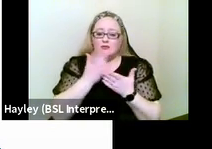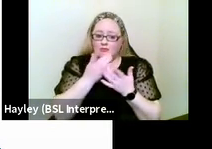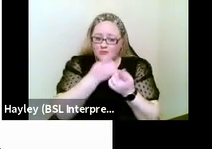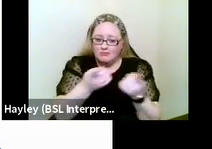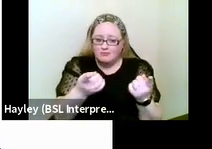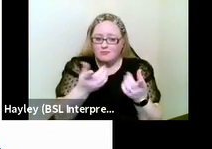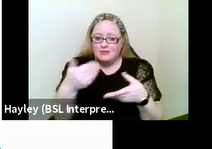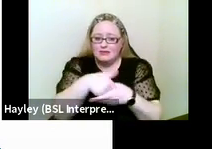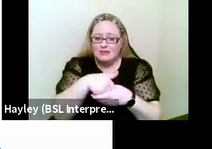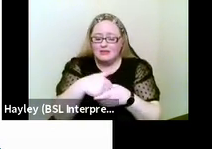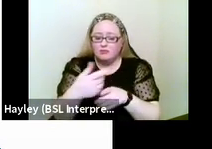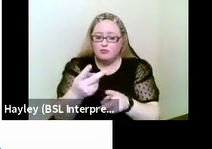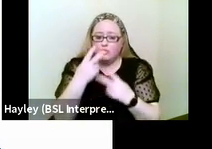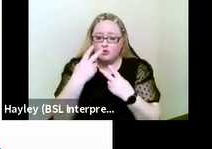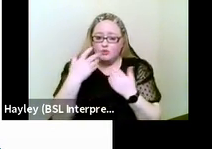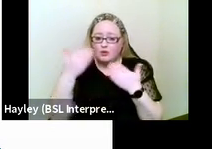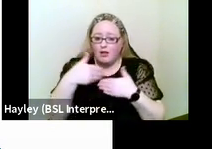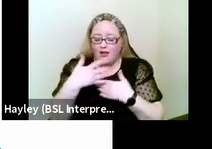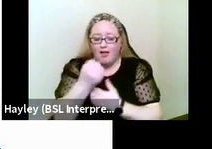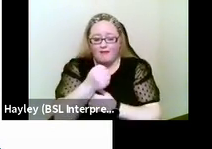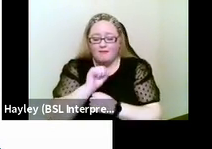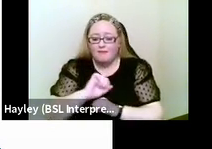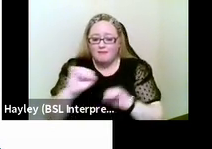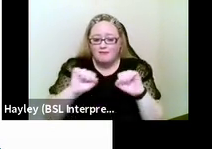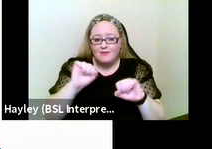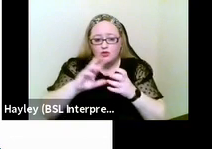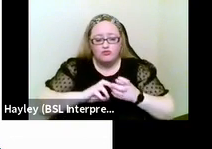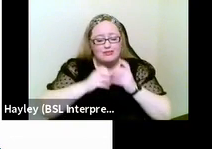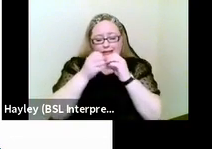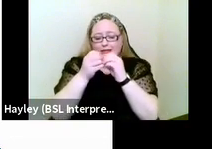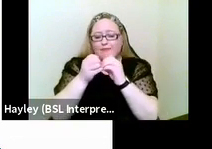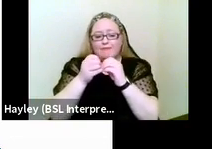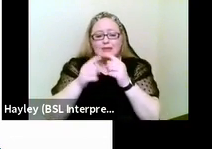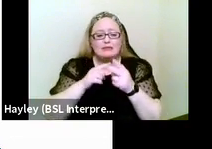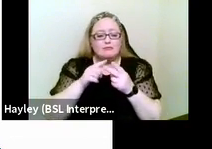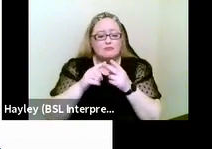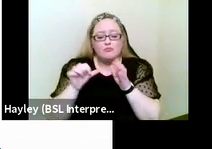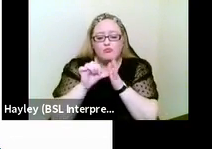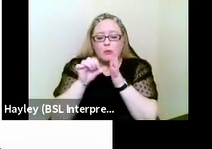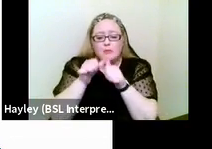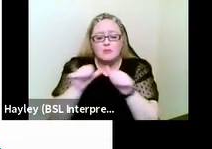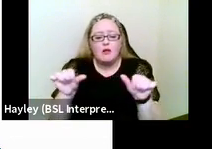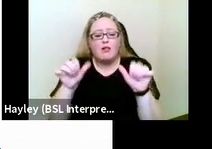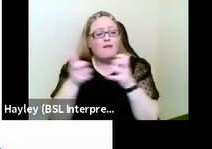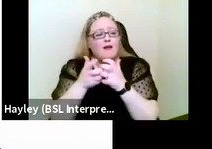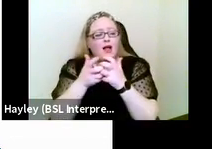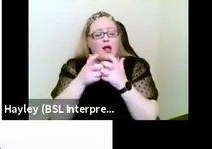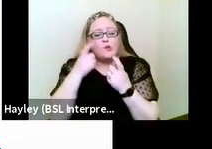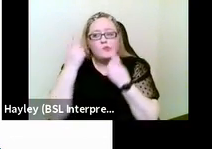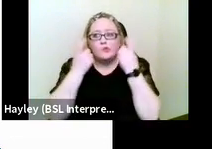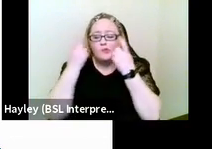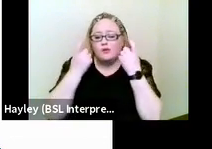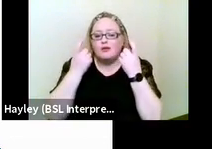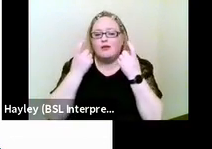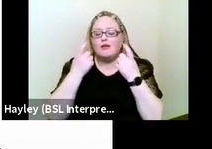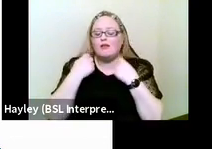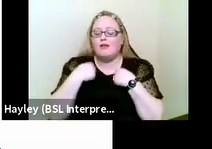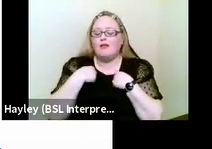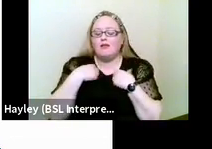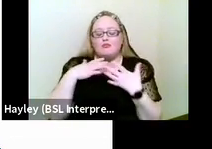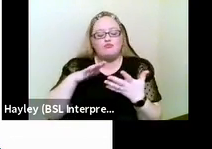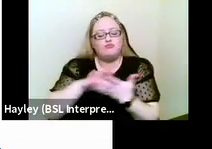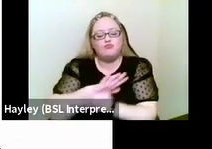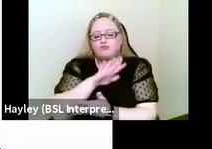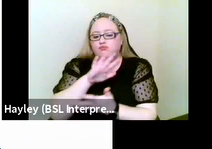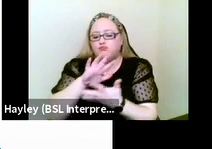have. Our creativity and our approach to problem solving. This for me was the joy of